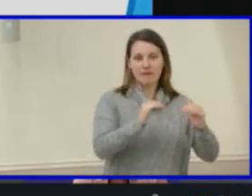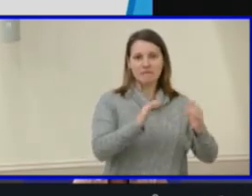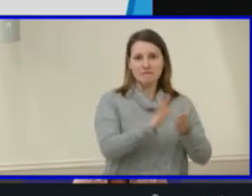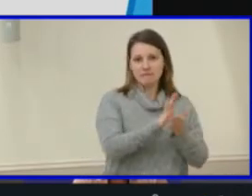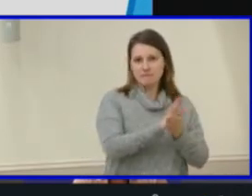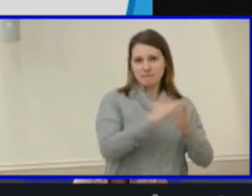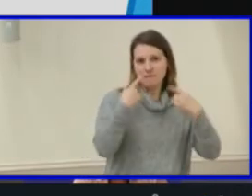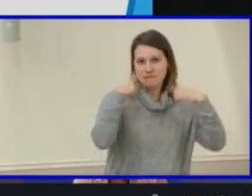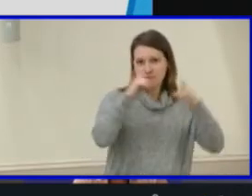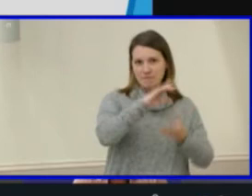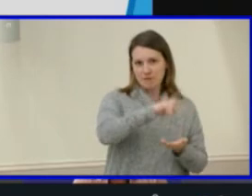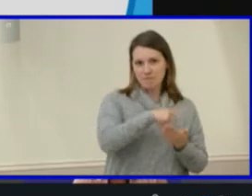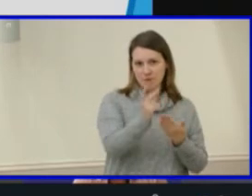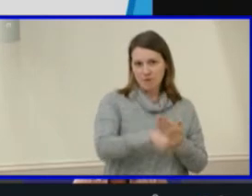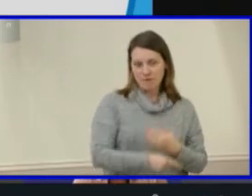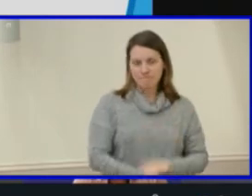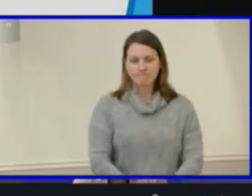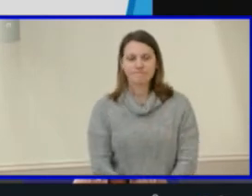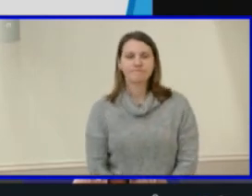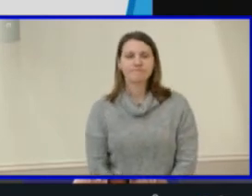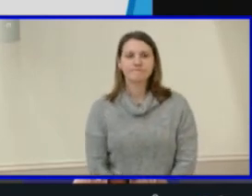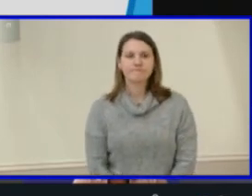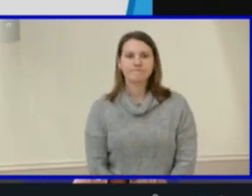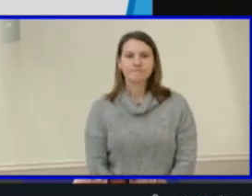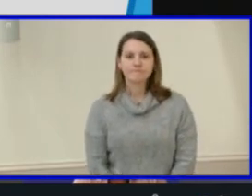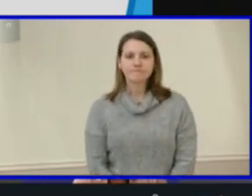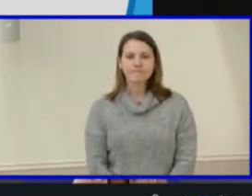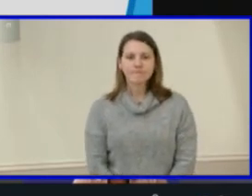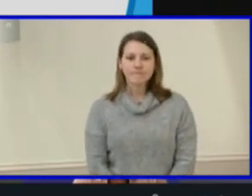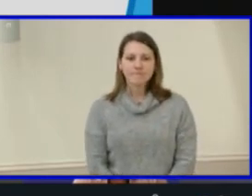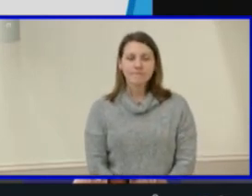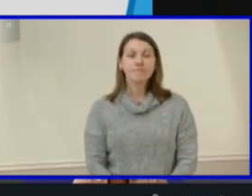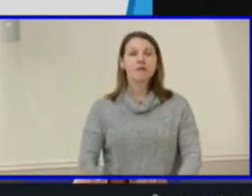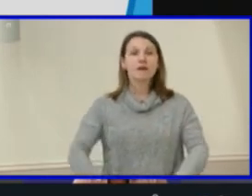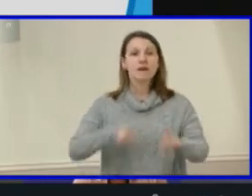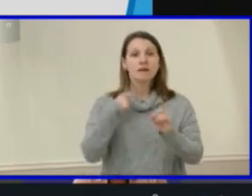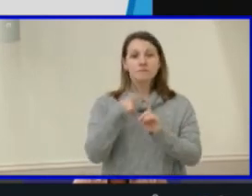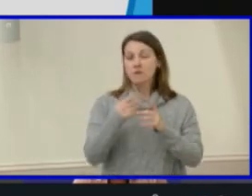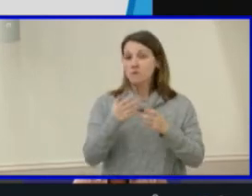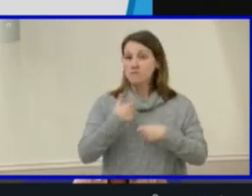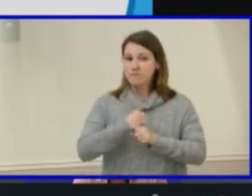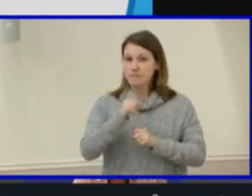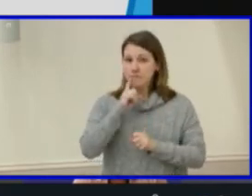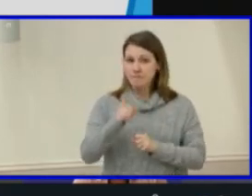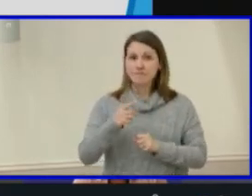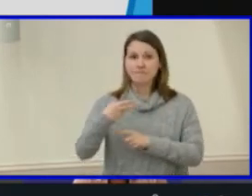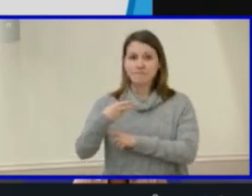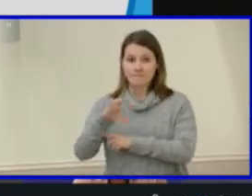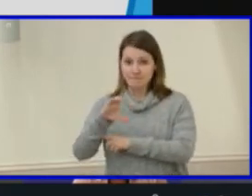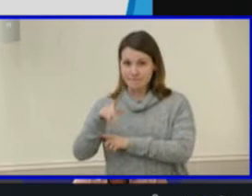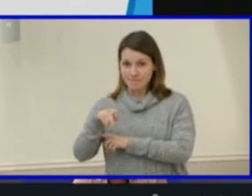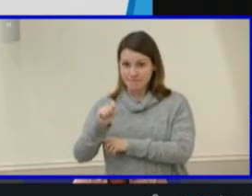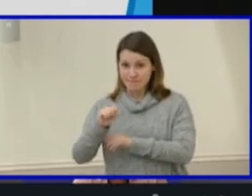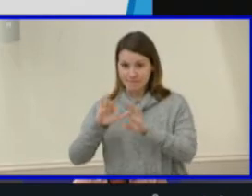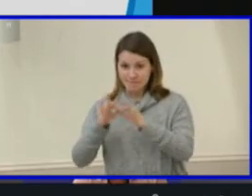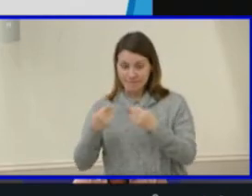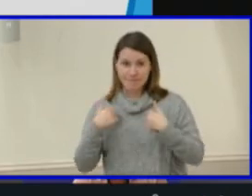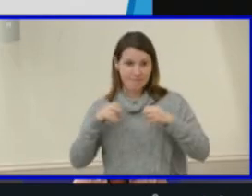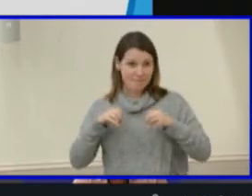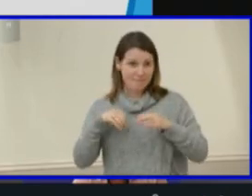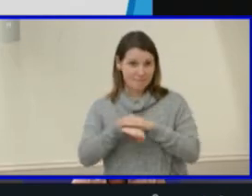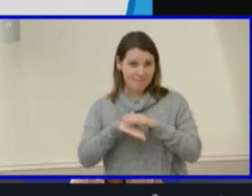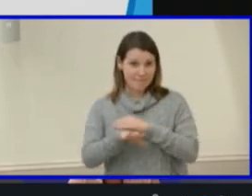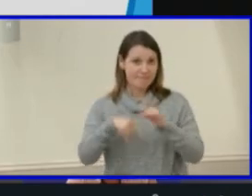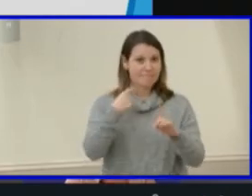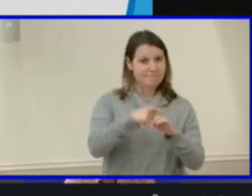programs. In addition, we would like to ensure that Henrico County Public Schools students and families have access and opportunity